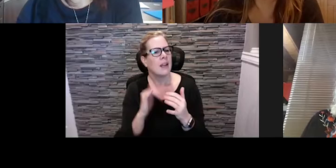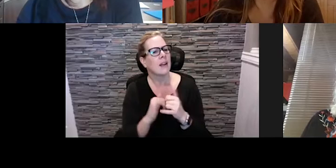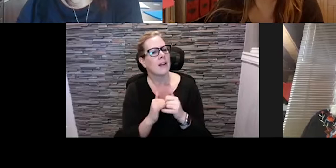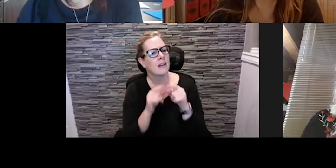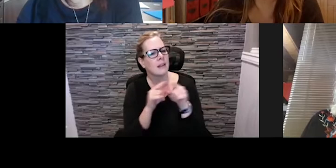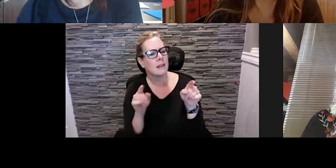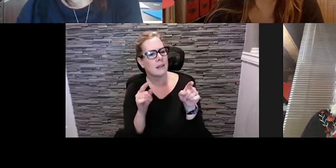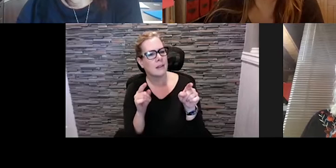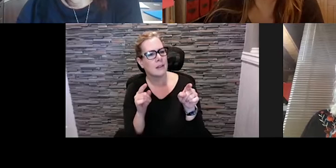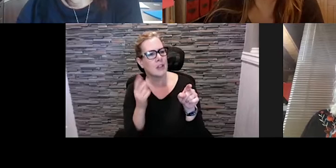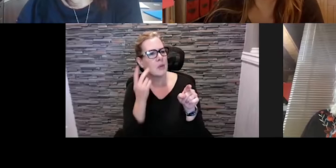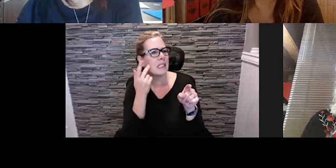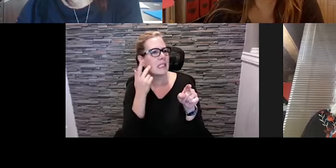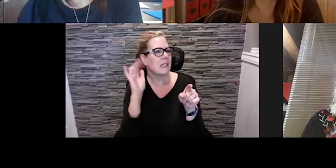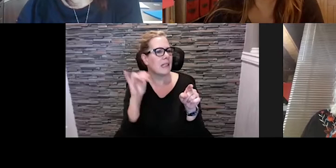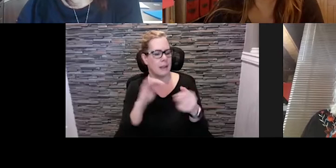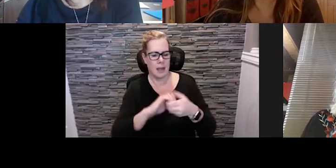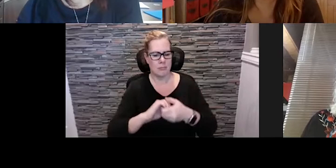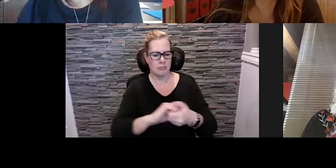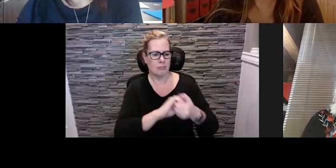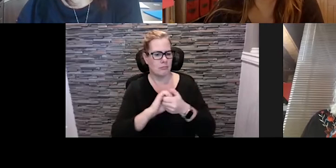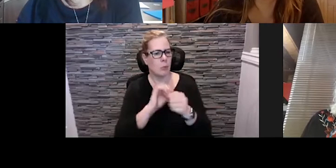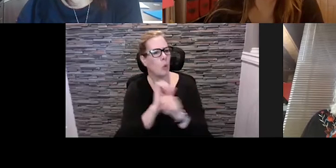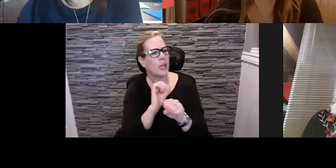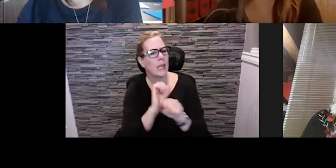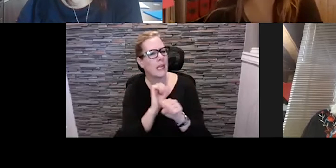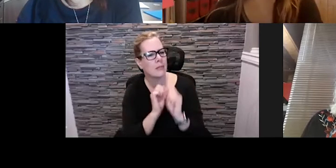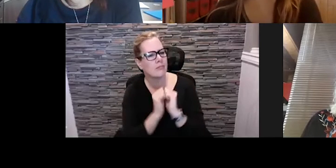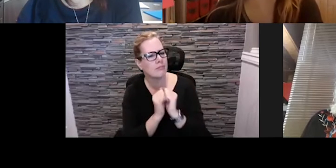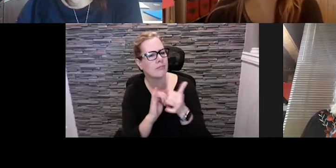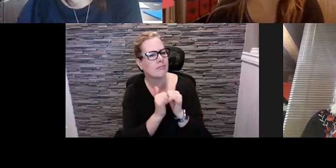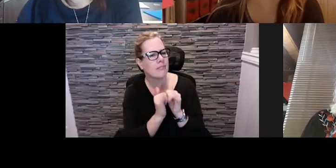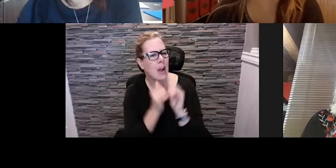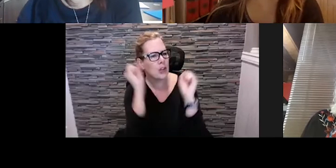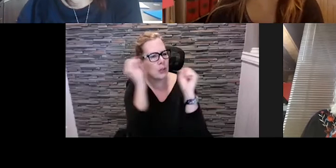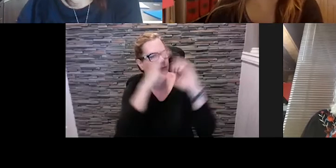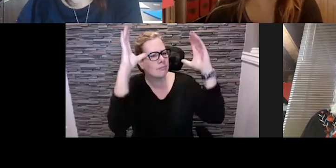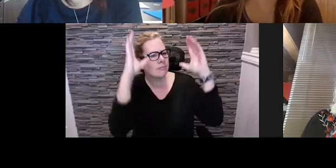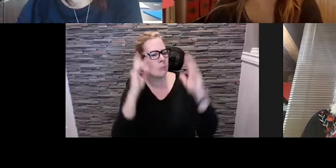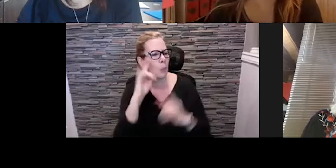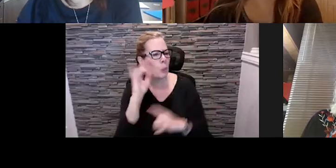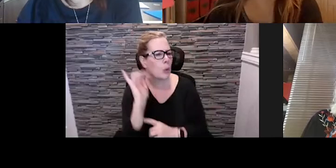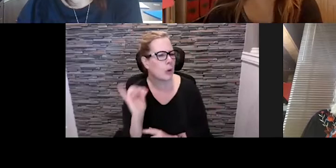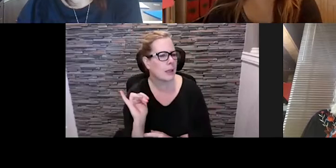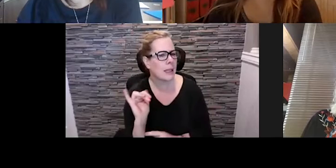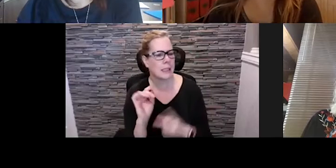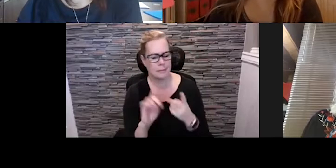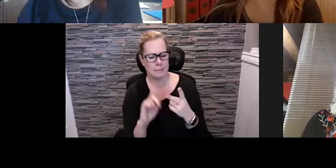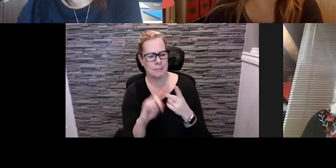see those collaborations happening and also how, how could you,